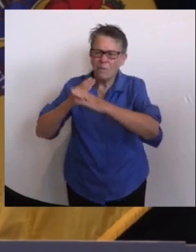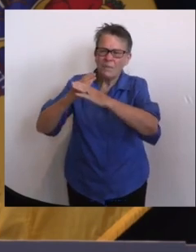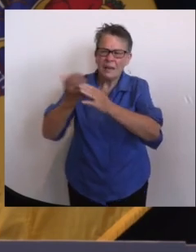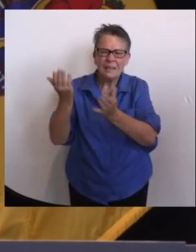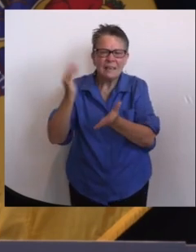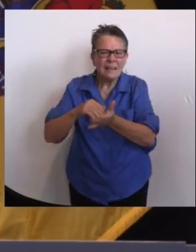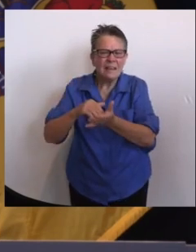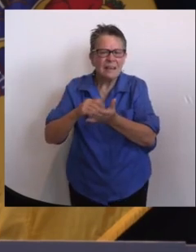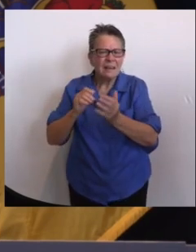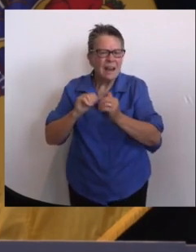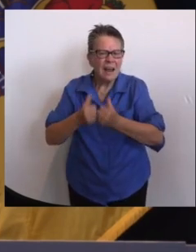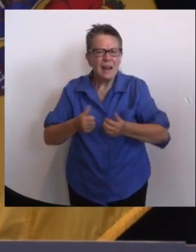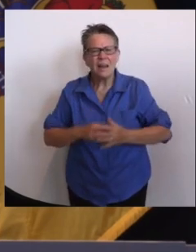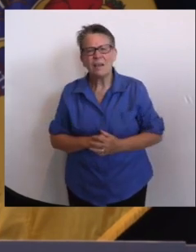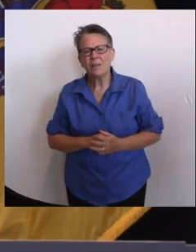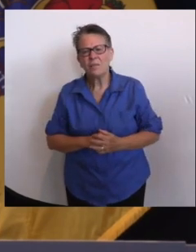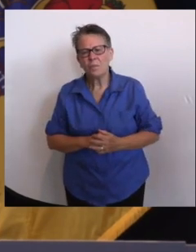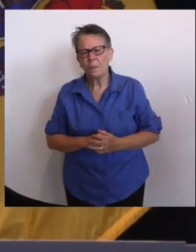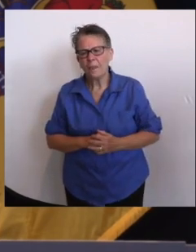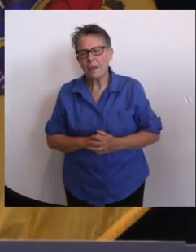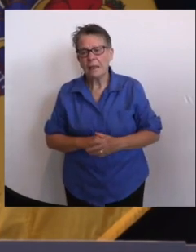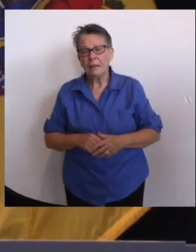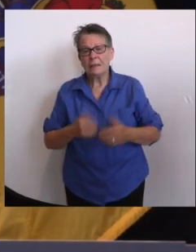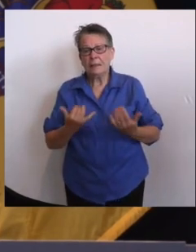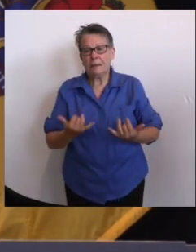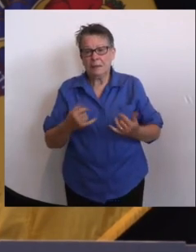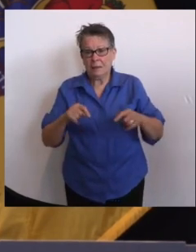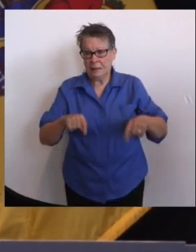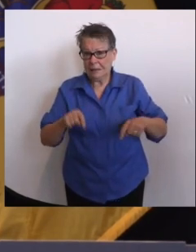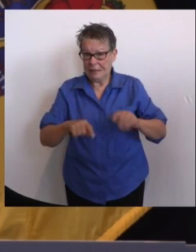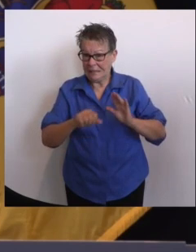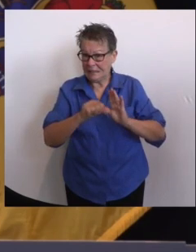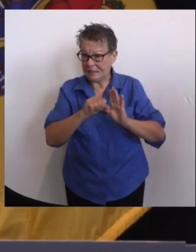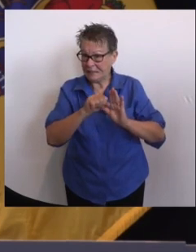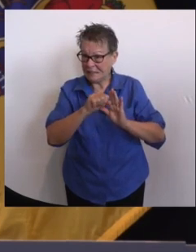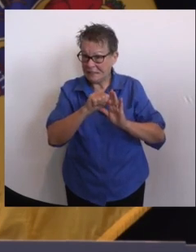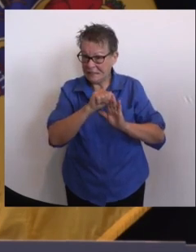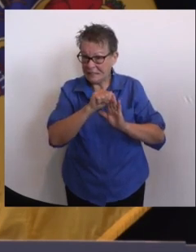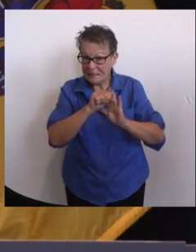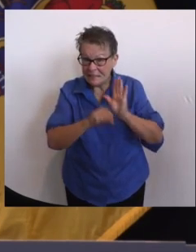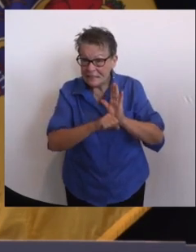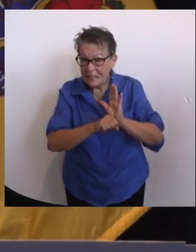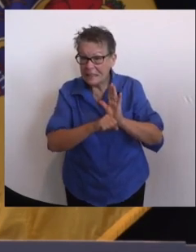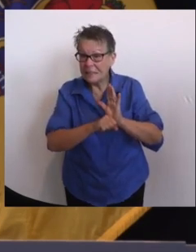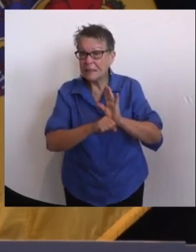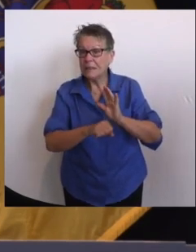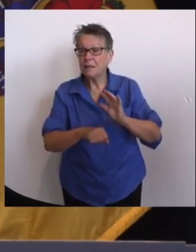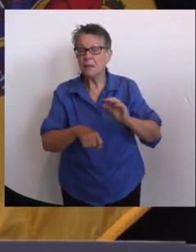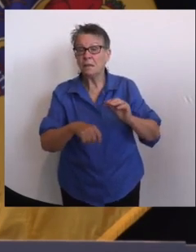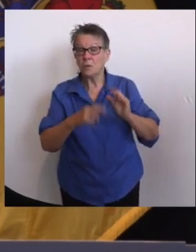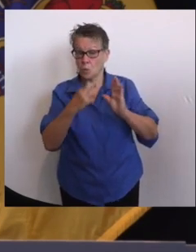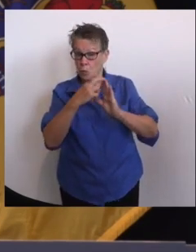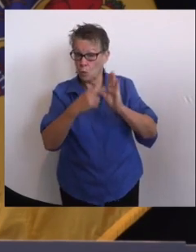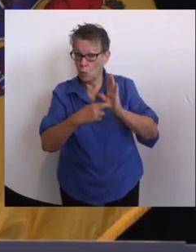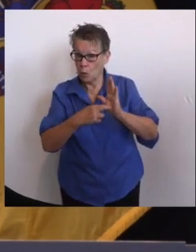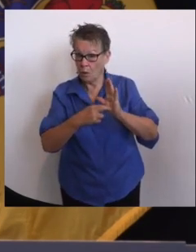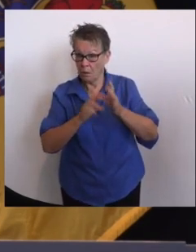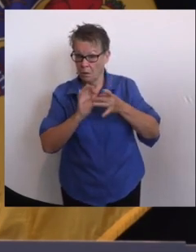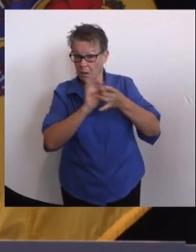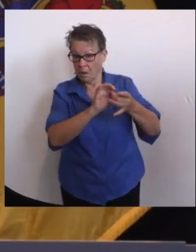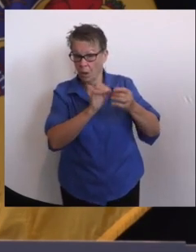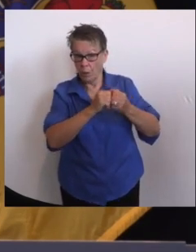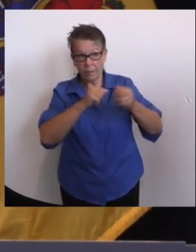booster piece is specific. We've got to execute. We've kind of, we've hit that one pretty